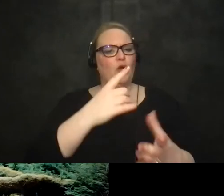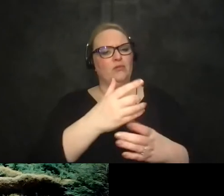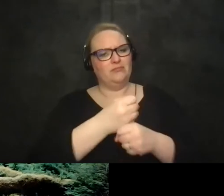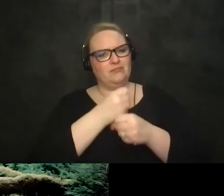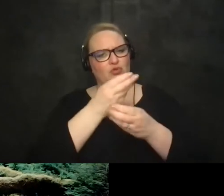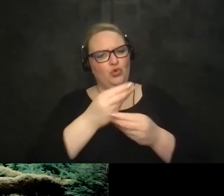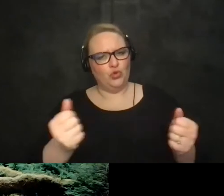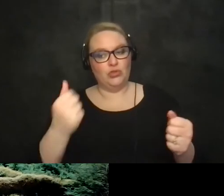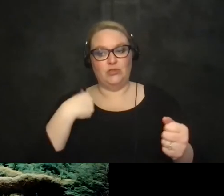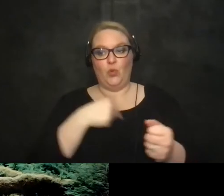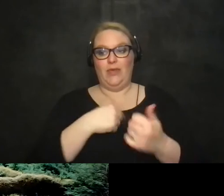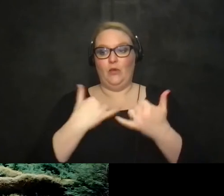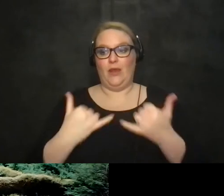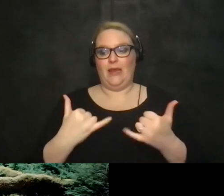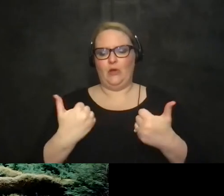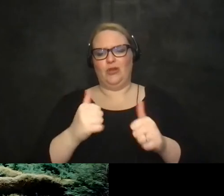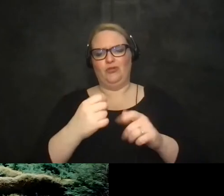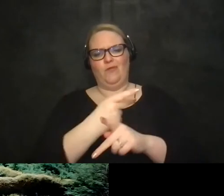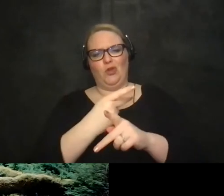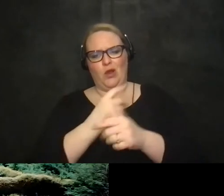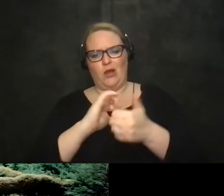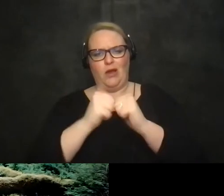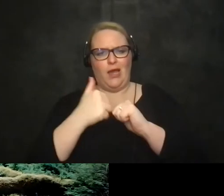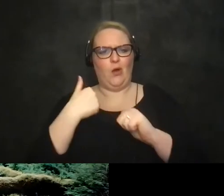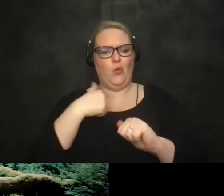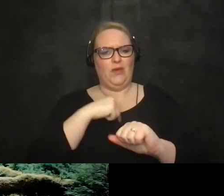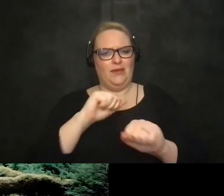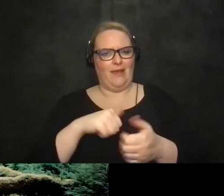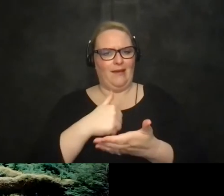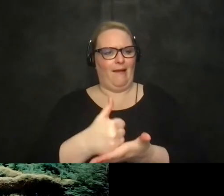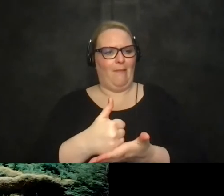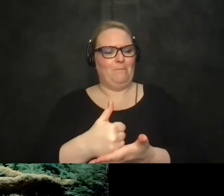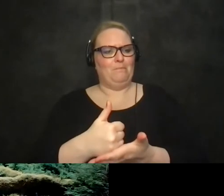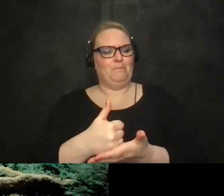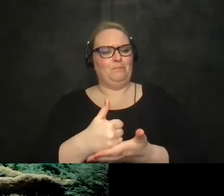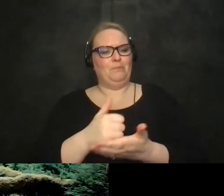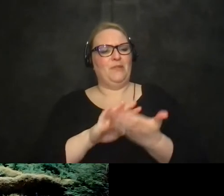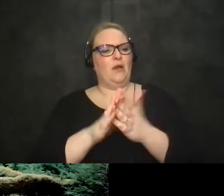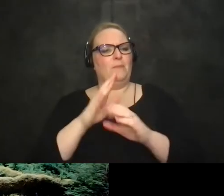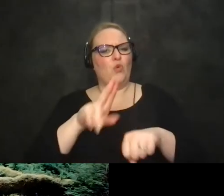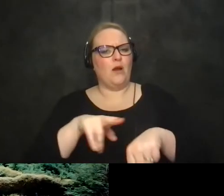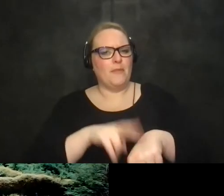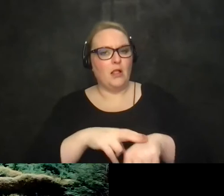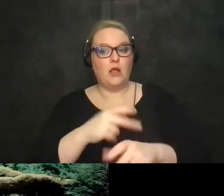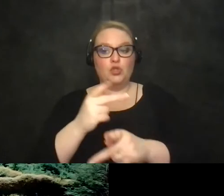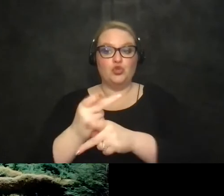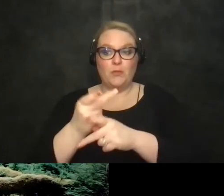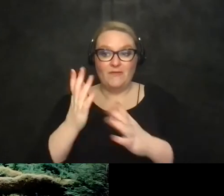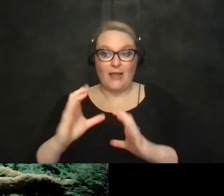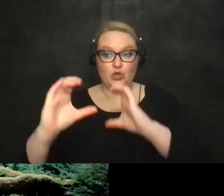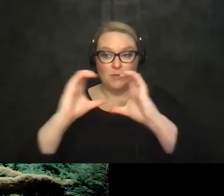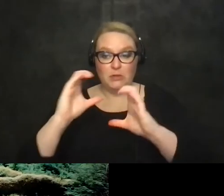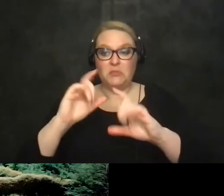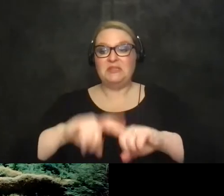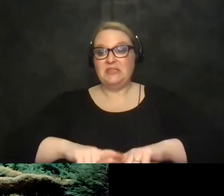just working on how do we normalize that you know having your supervisor appears communicate with you differently is